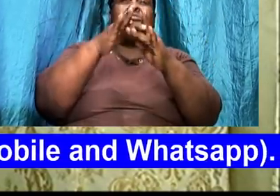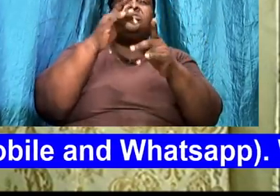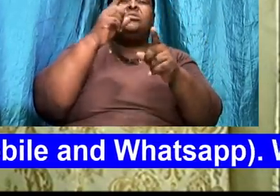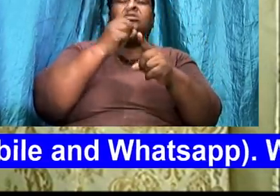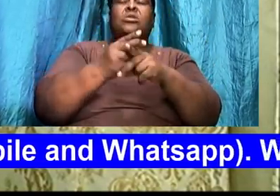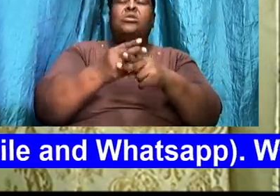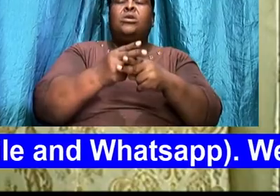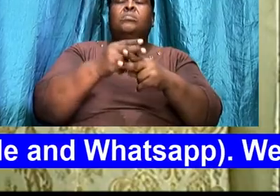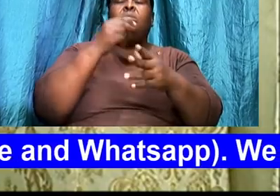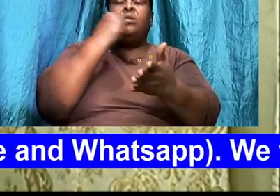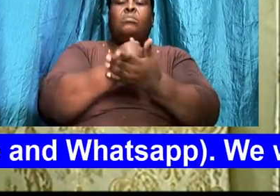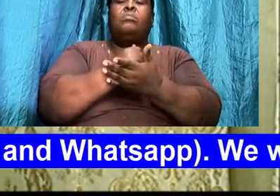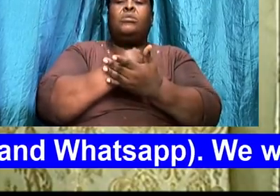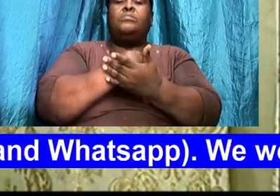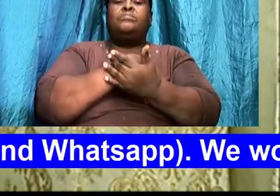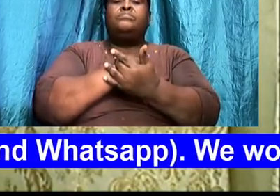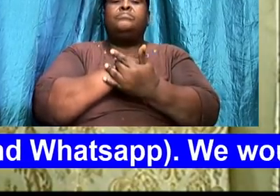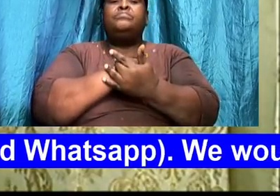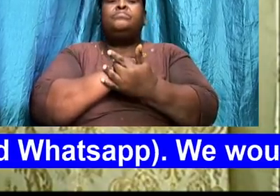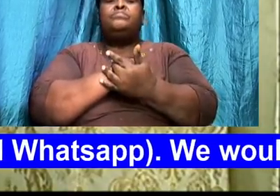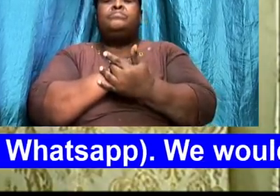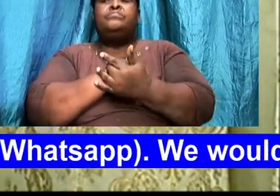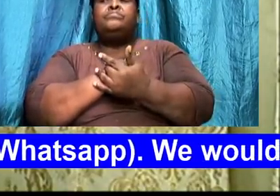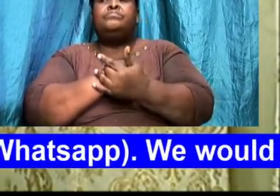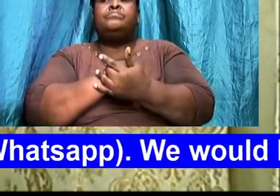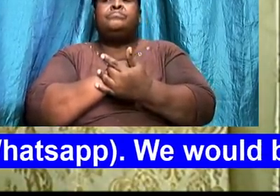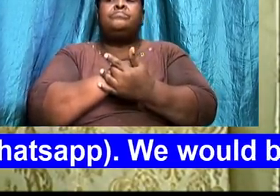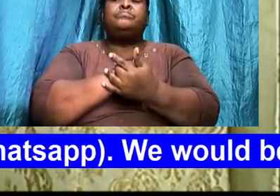In Jesus name. Amen.